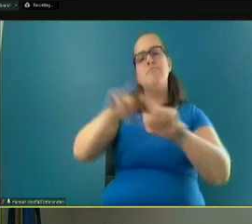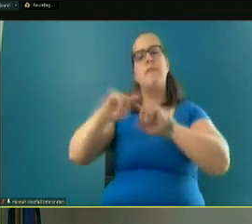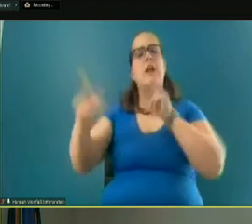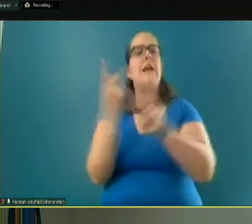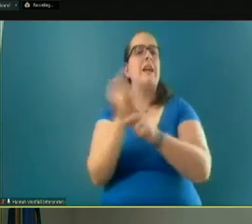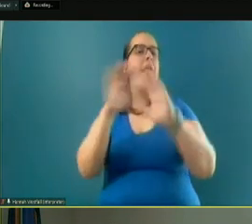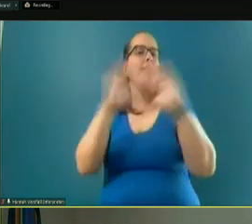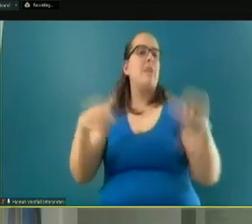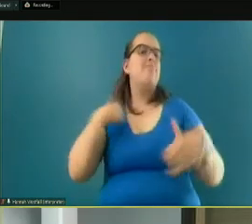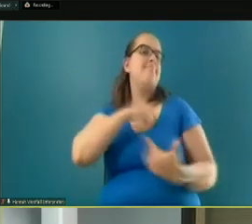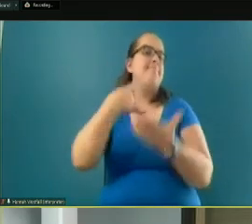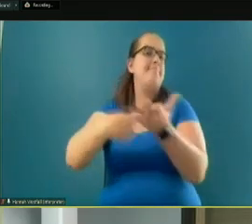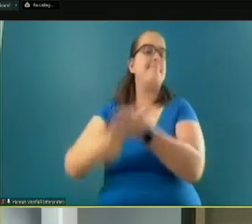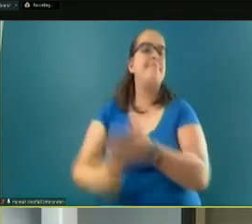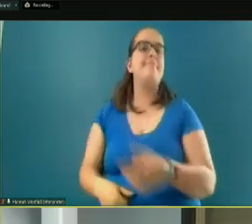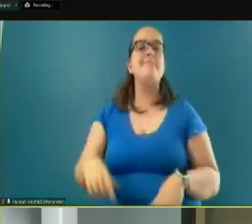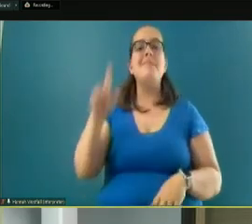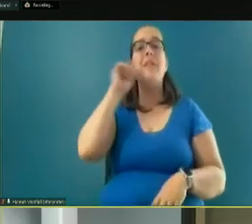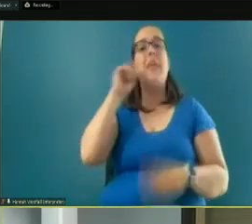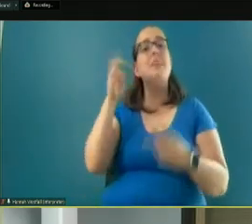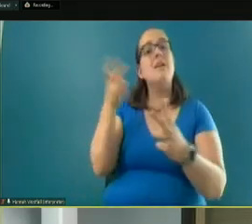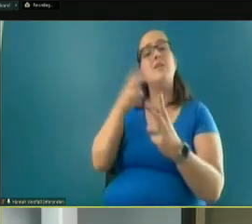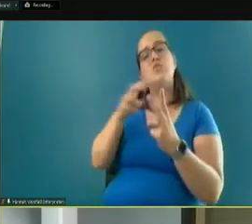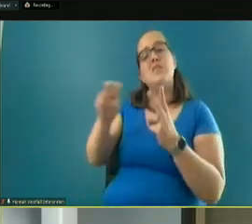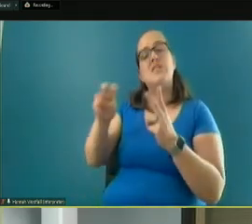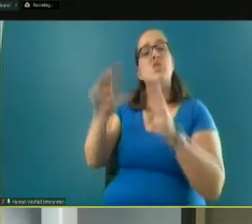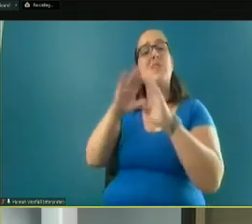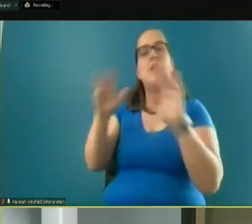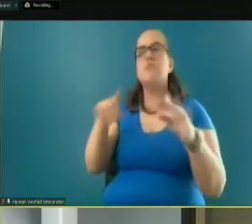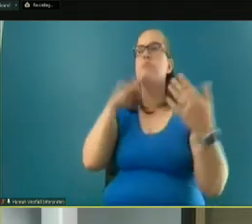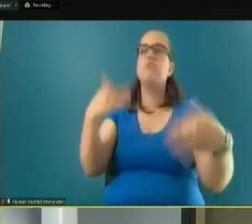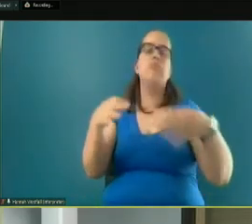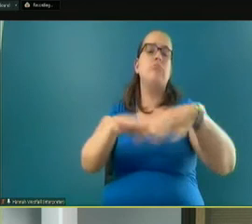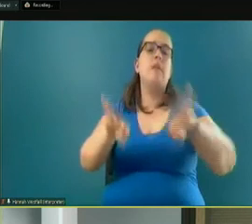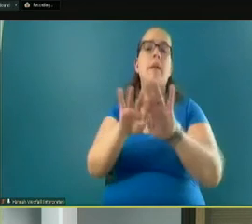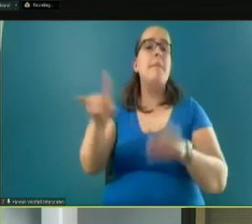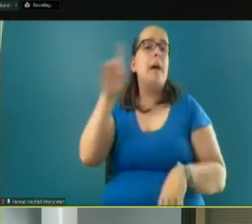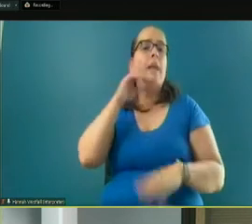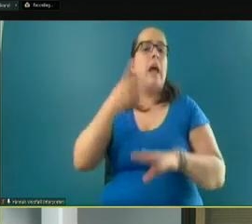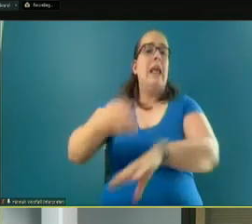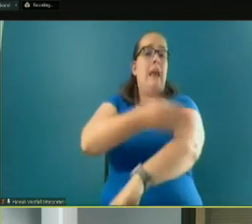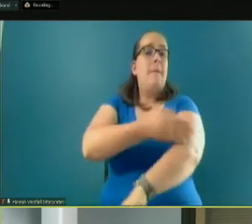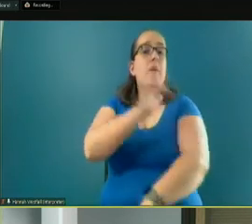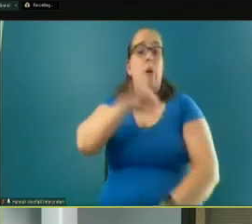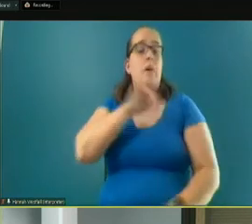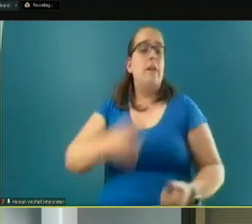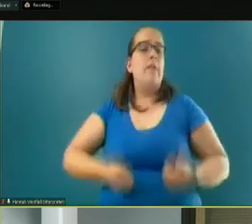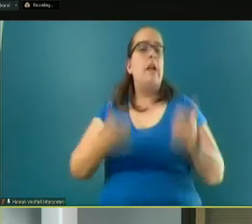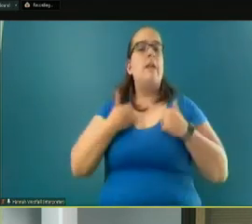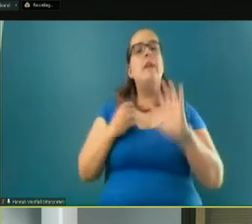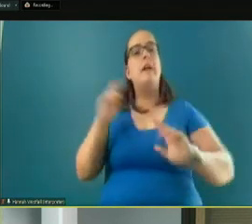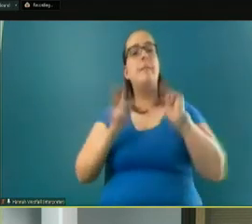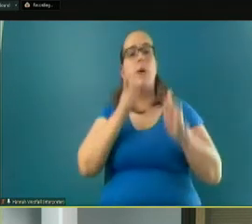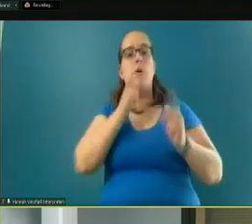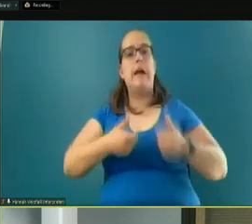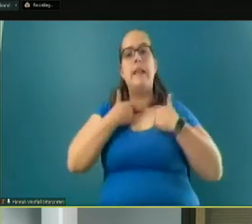we're talking about. I think transitional housing is absolutely critical, and I think it improves the quality of life. Now the people that live